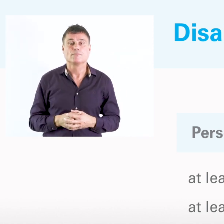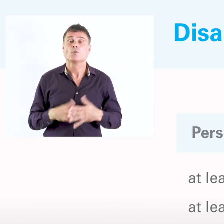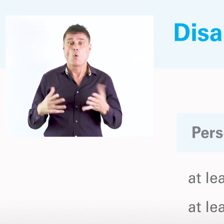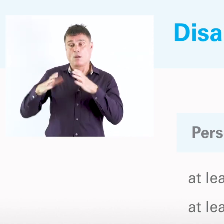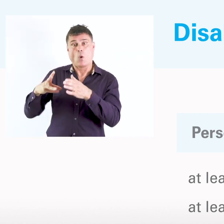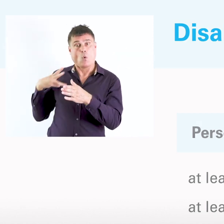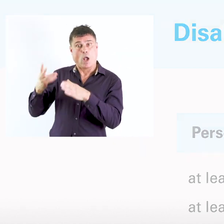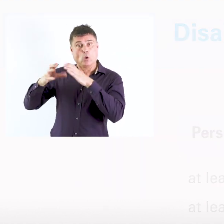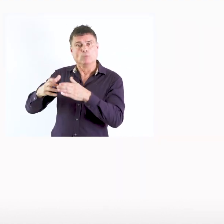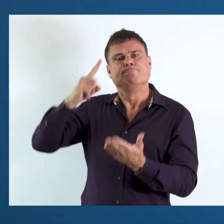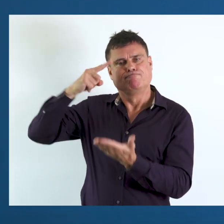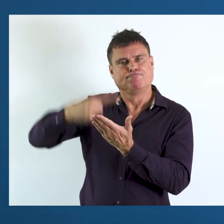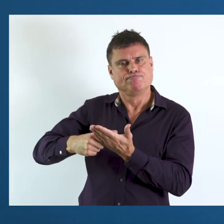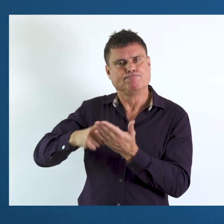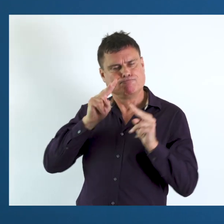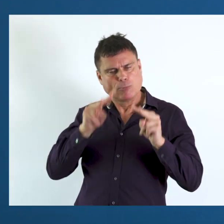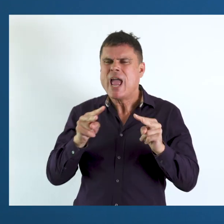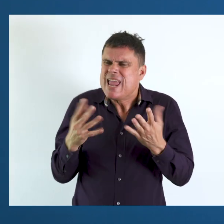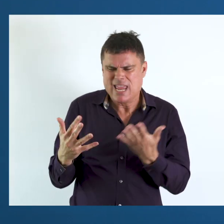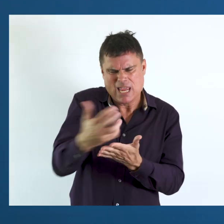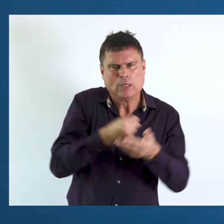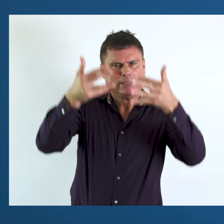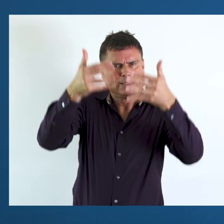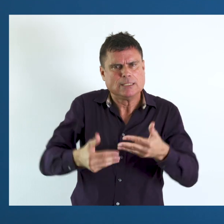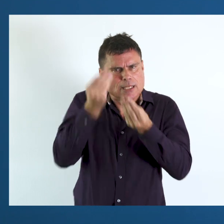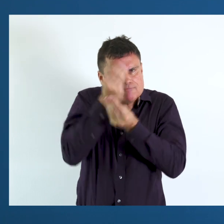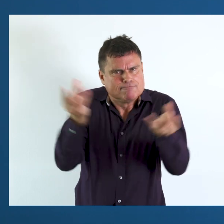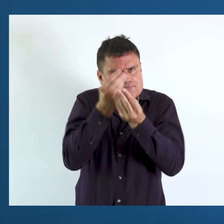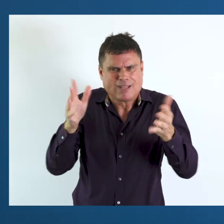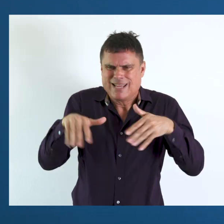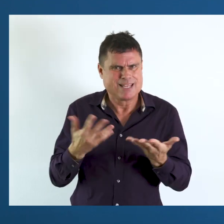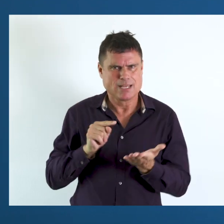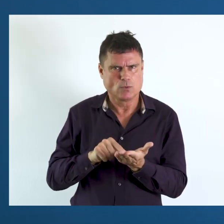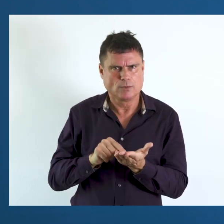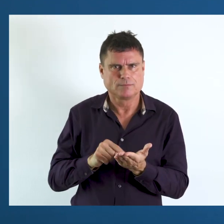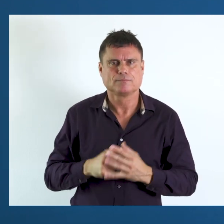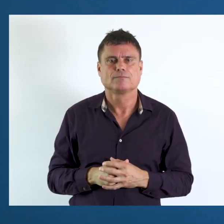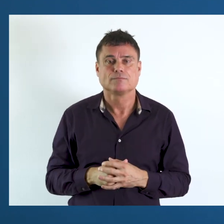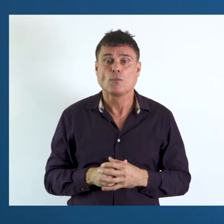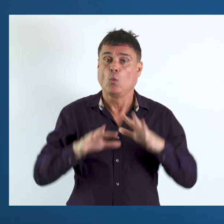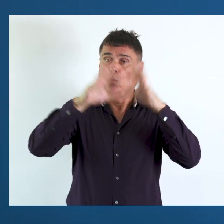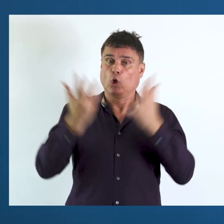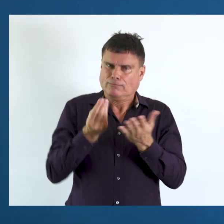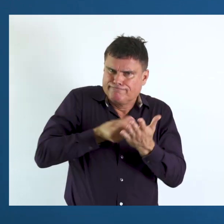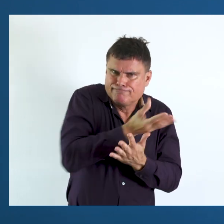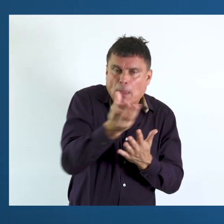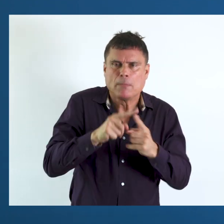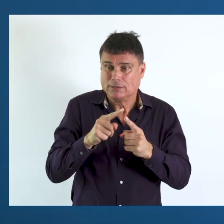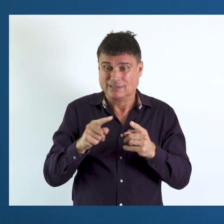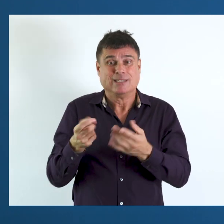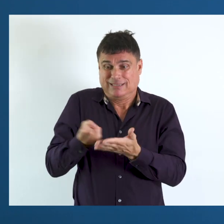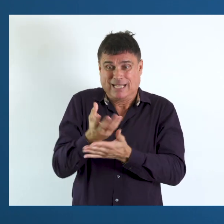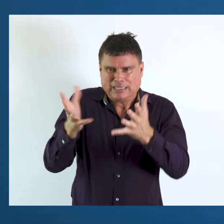of functioning. What we, the Washington Group, decided for the purposes of reporting